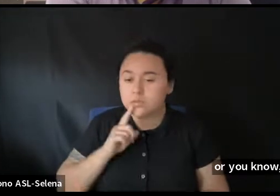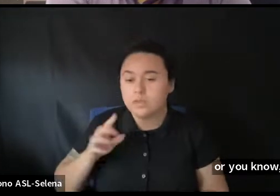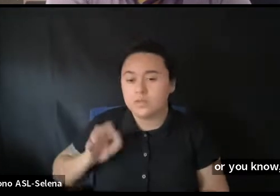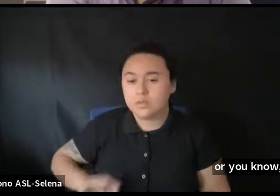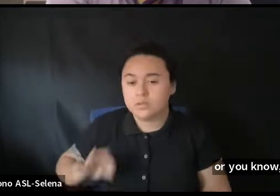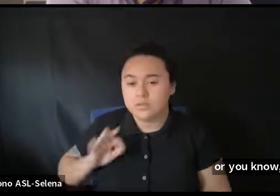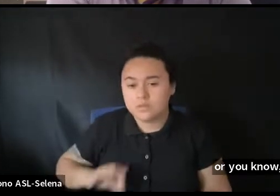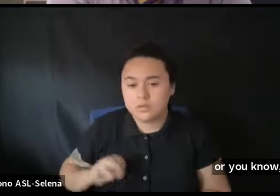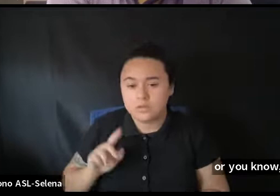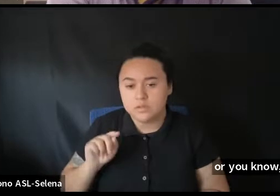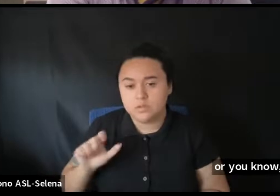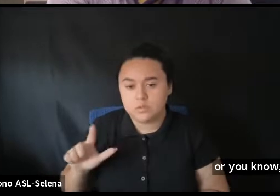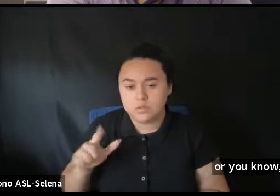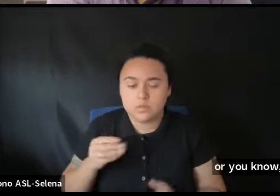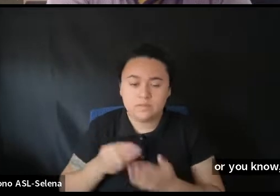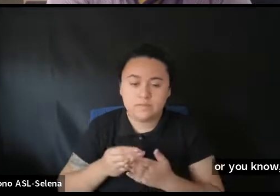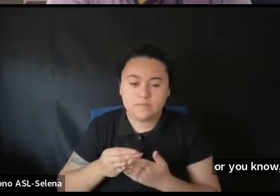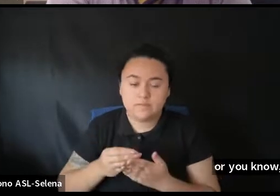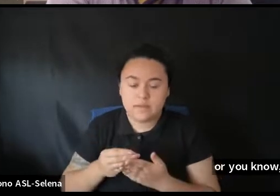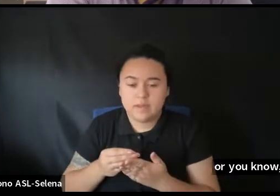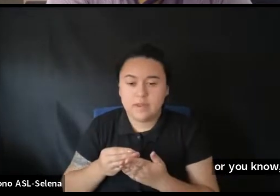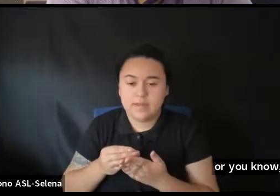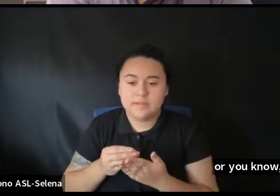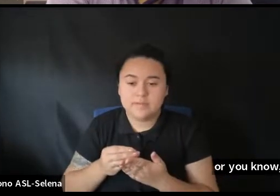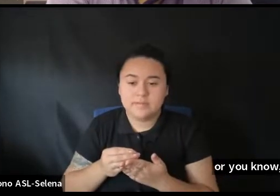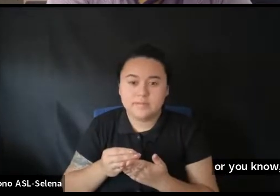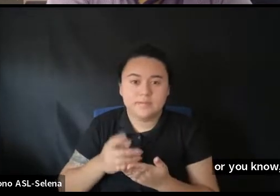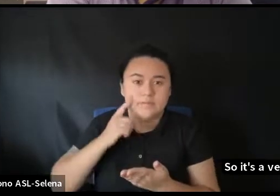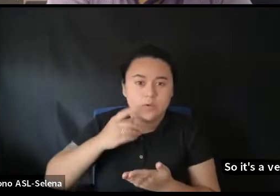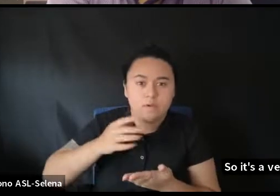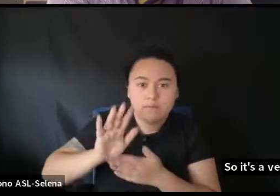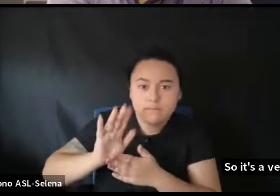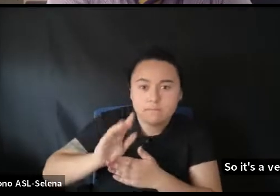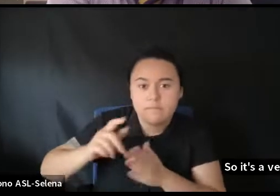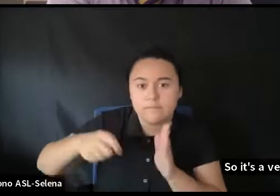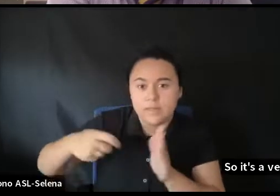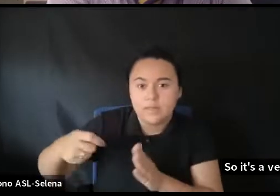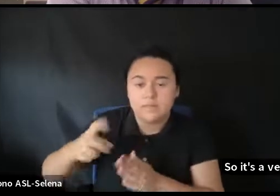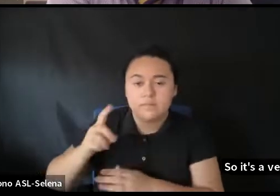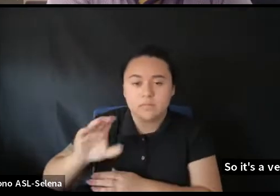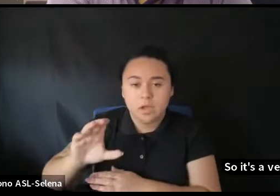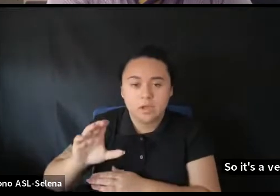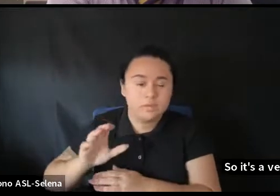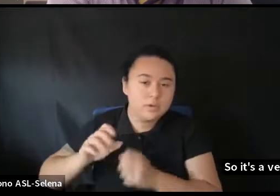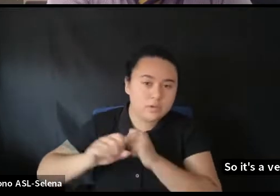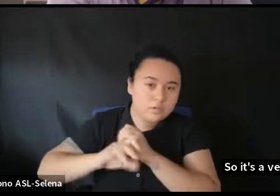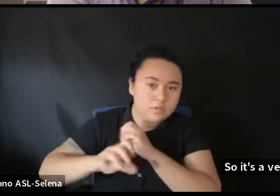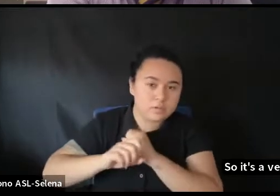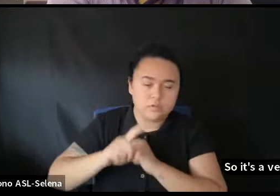in, in financing, uh, films and documentaries and commercials for that matter.